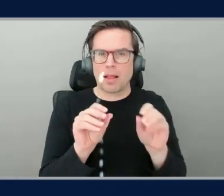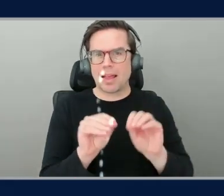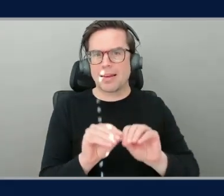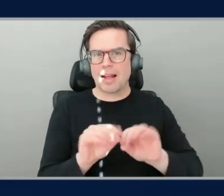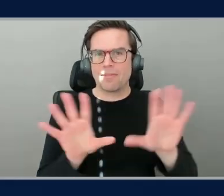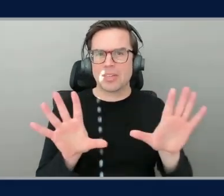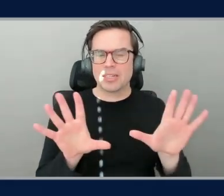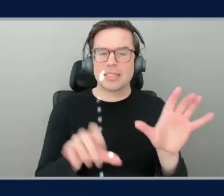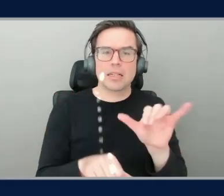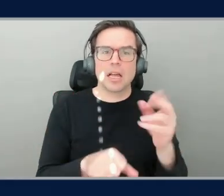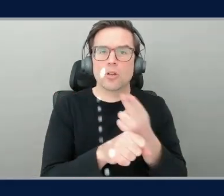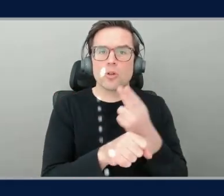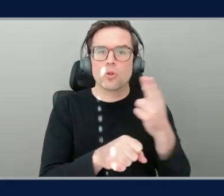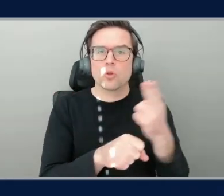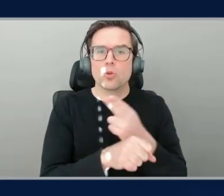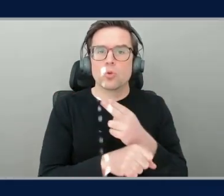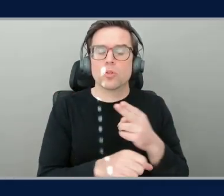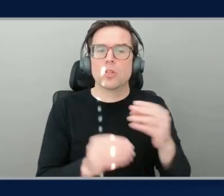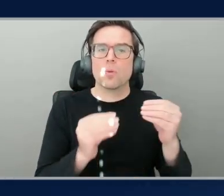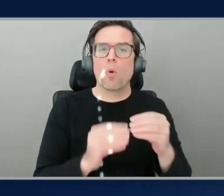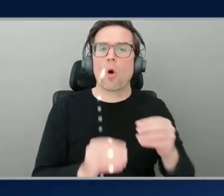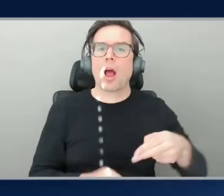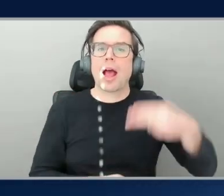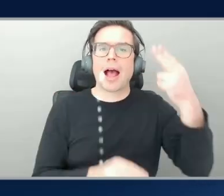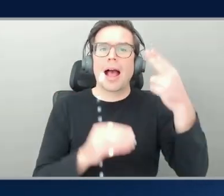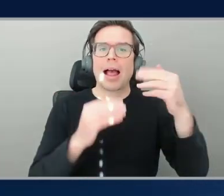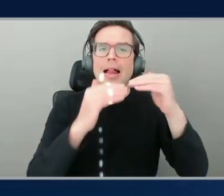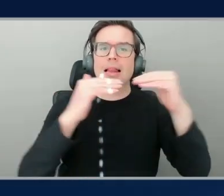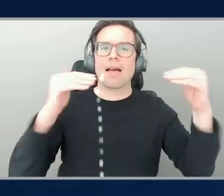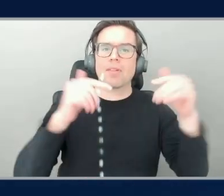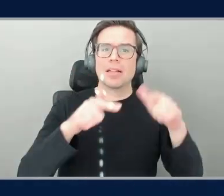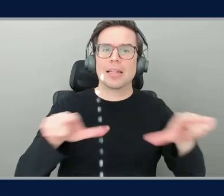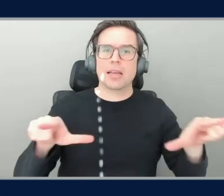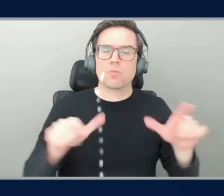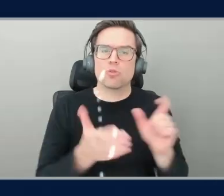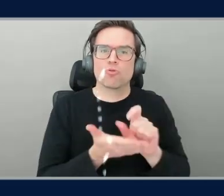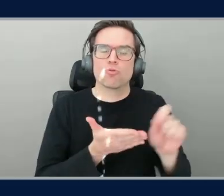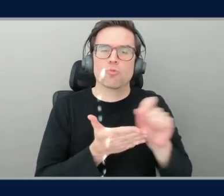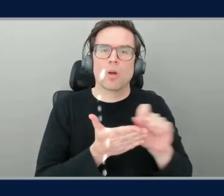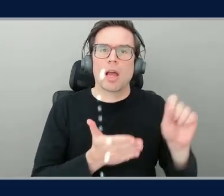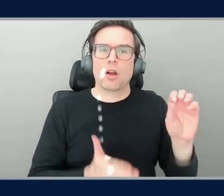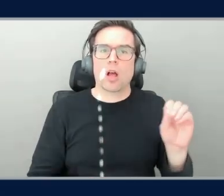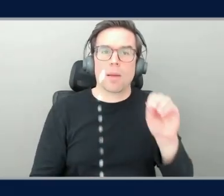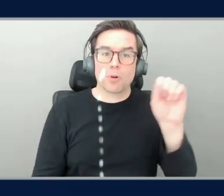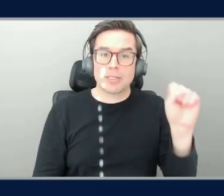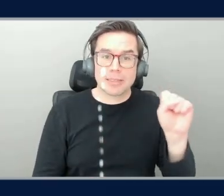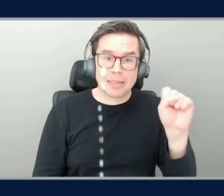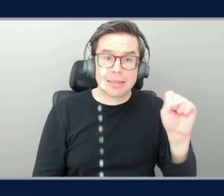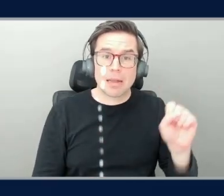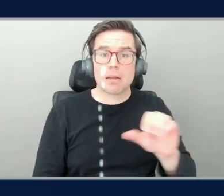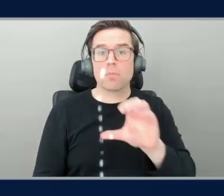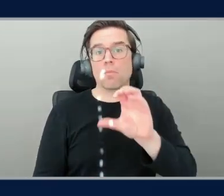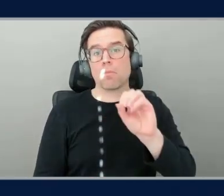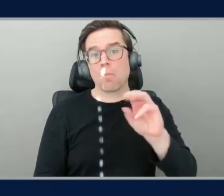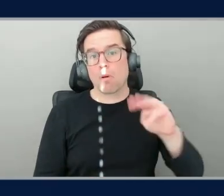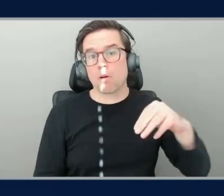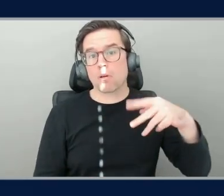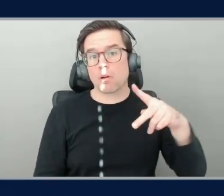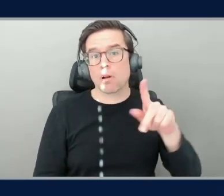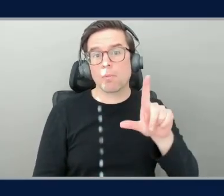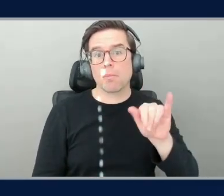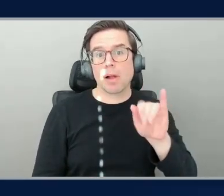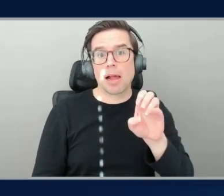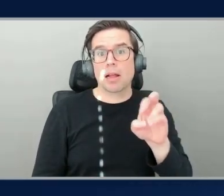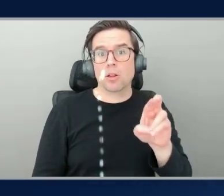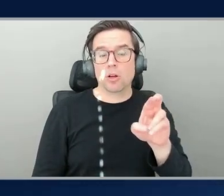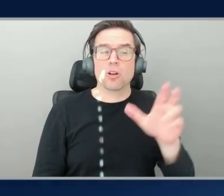a higher level language to write an operating system or a compiler, there was a time early in my career where